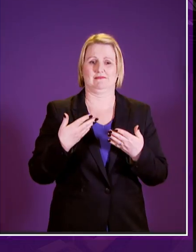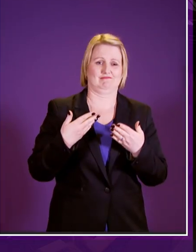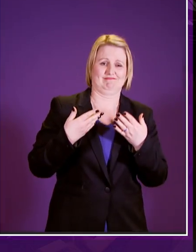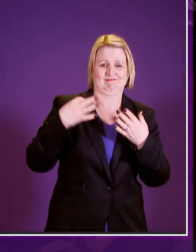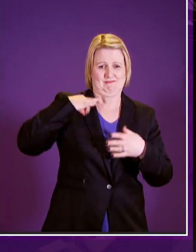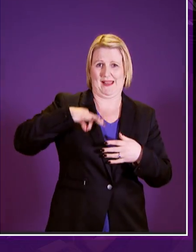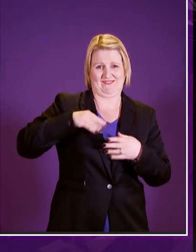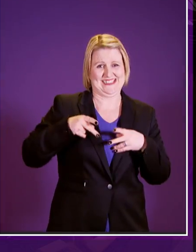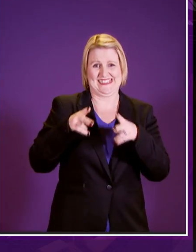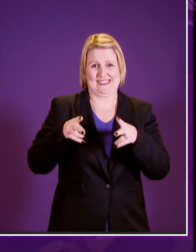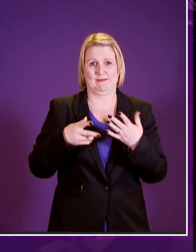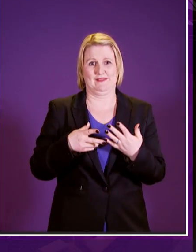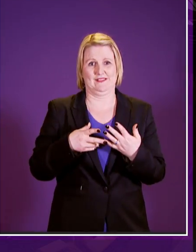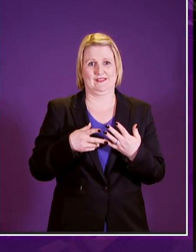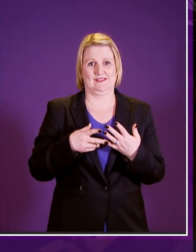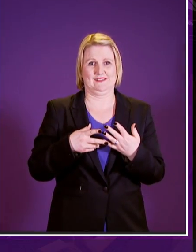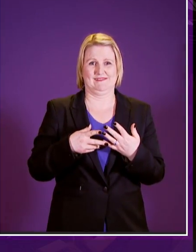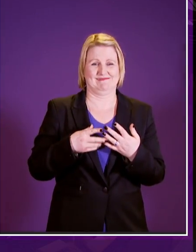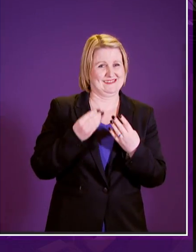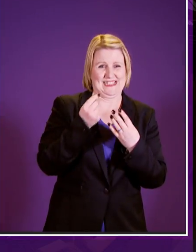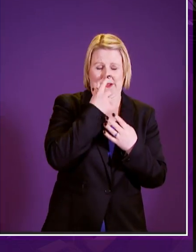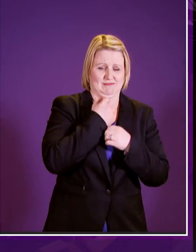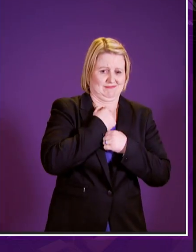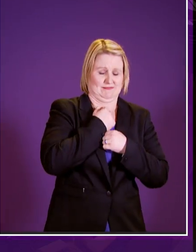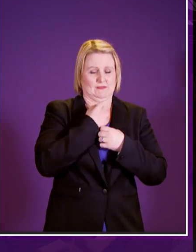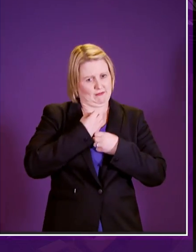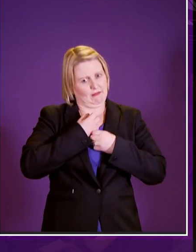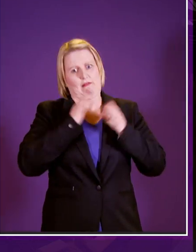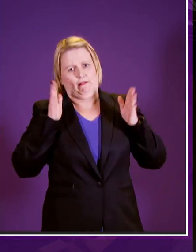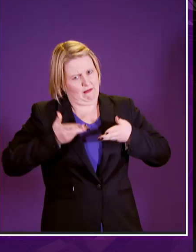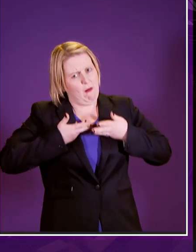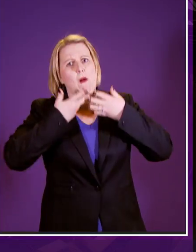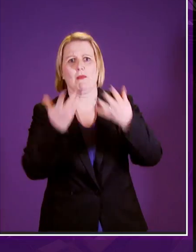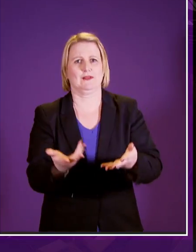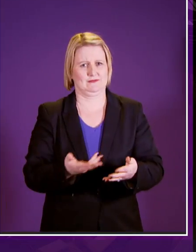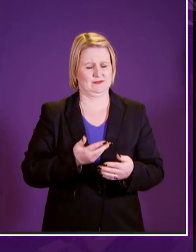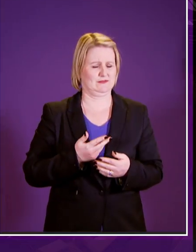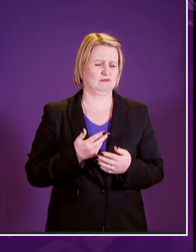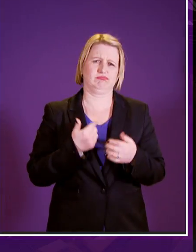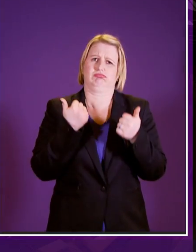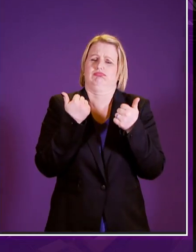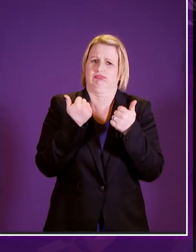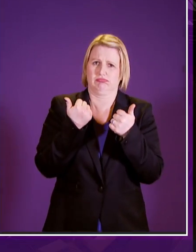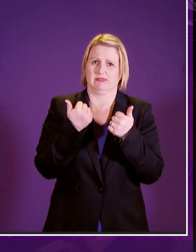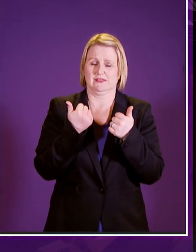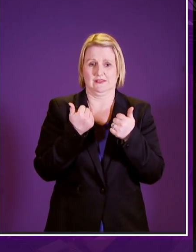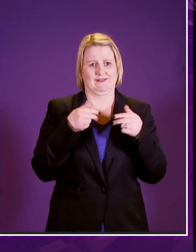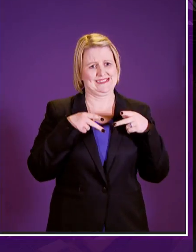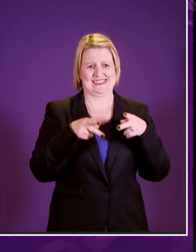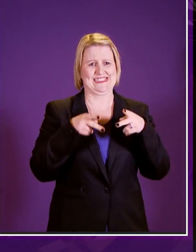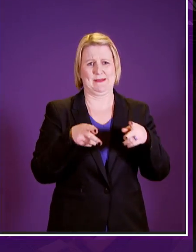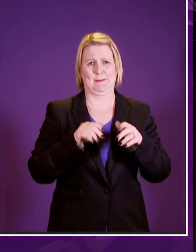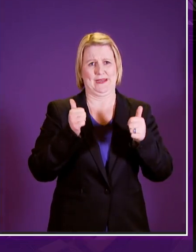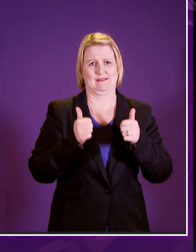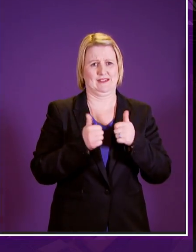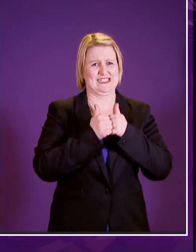system not an easy thing for anyone to do when especially when talking about a system which recently has not